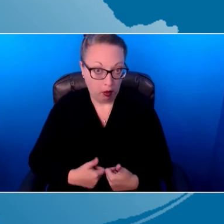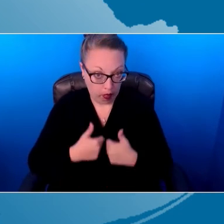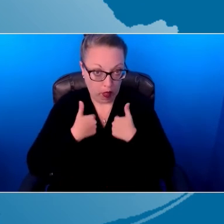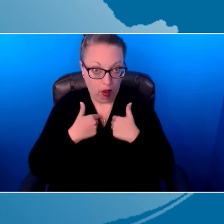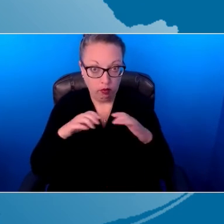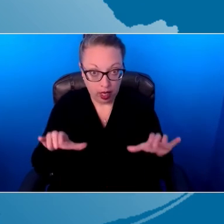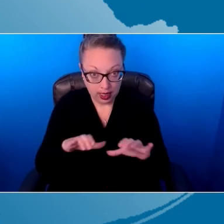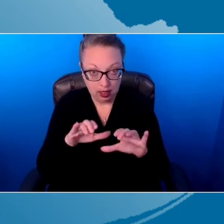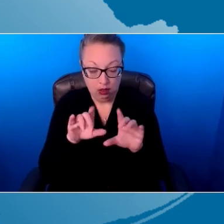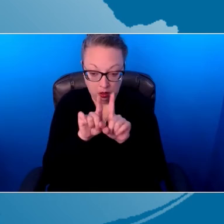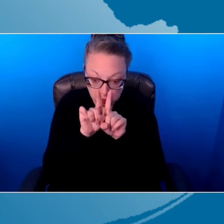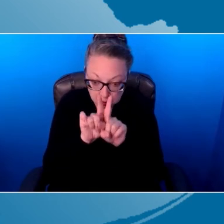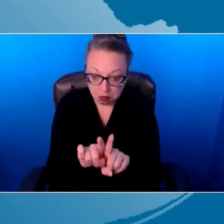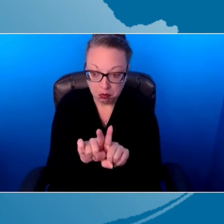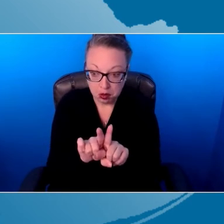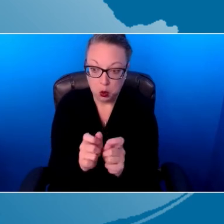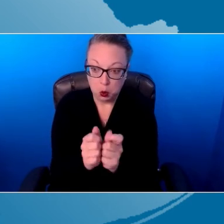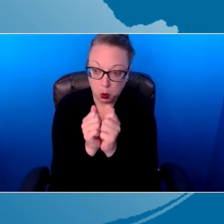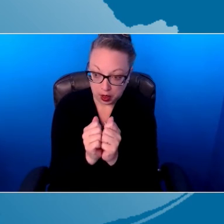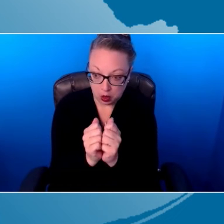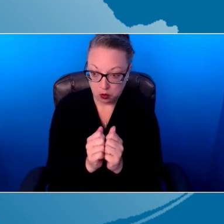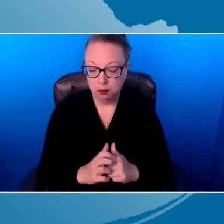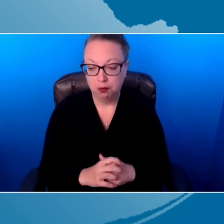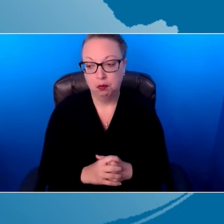shoulder with them. And